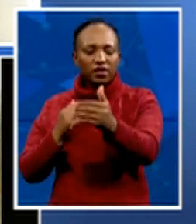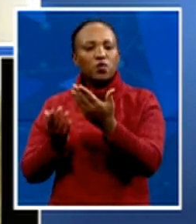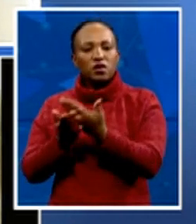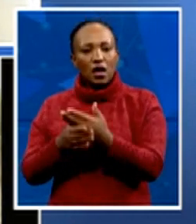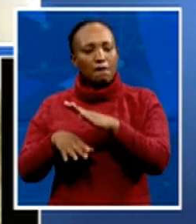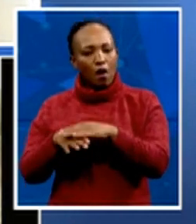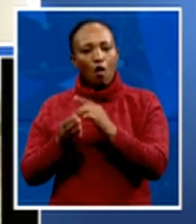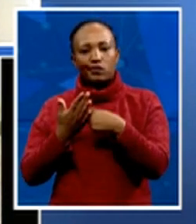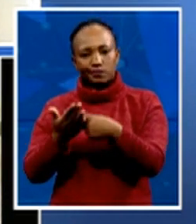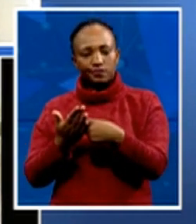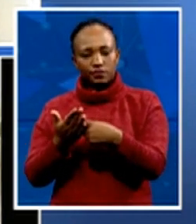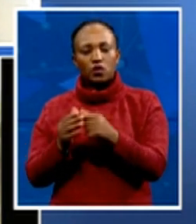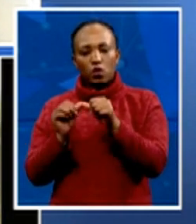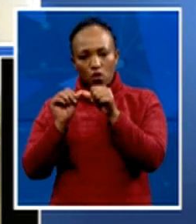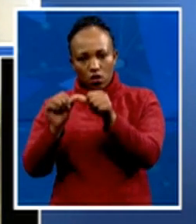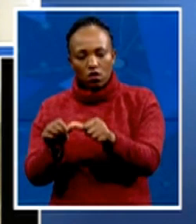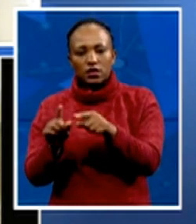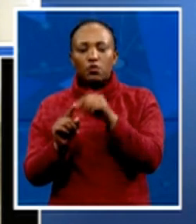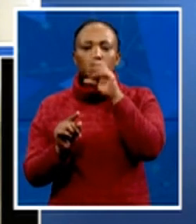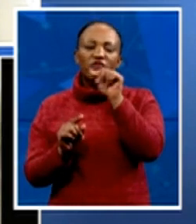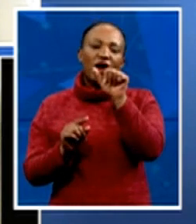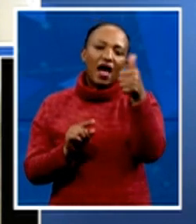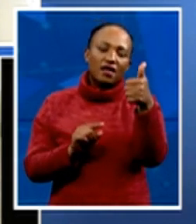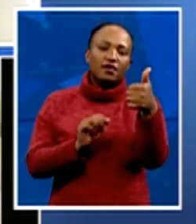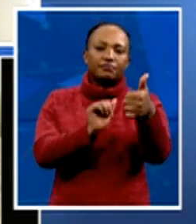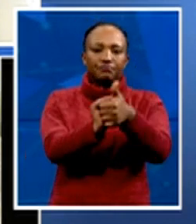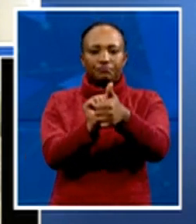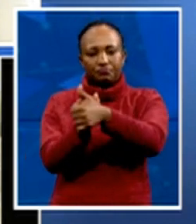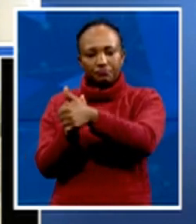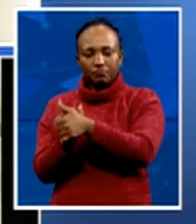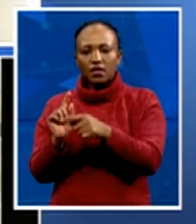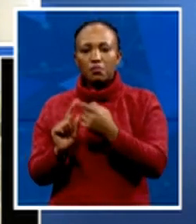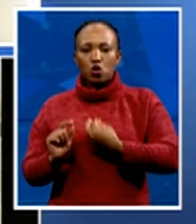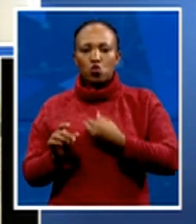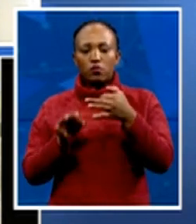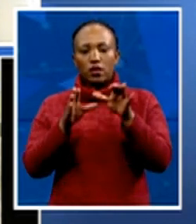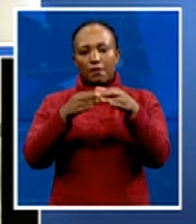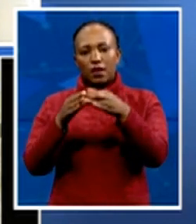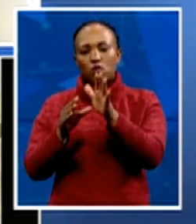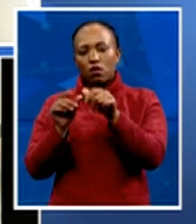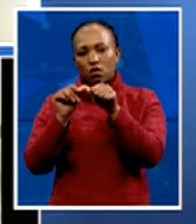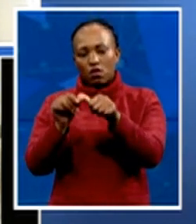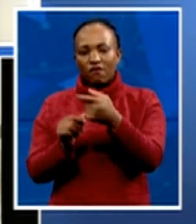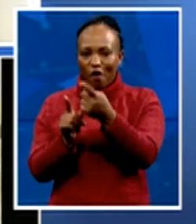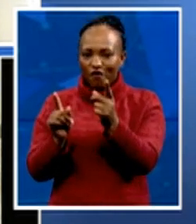to other stakeholders and youth political party leaders. To all of you, thank you so much for joining us this morning.